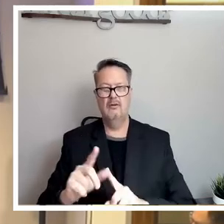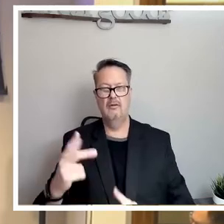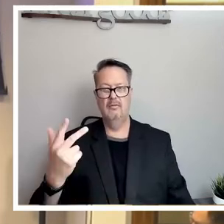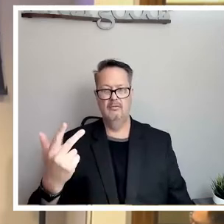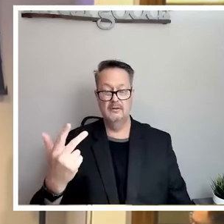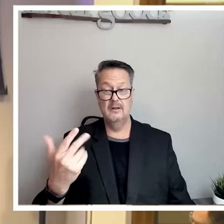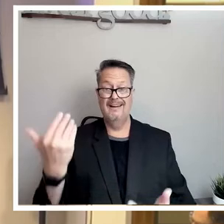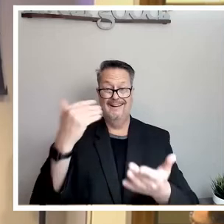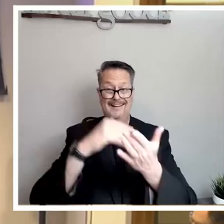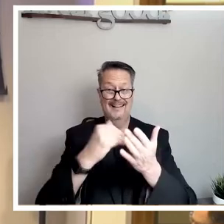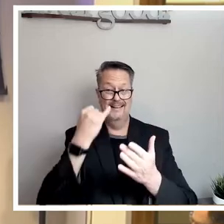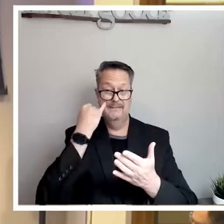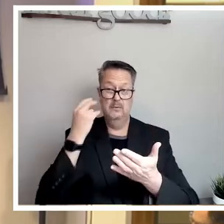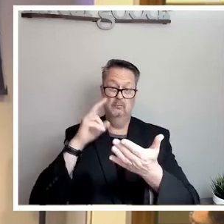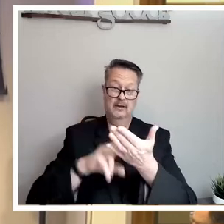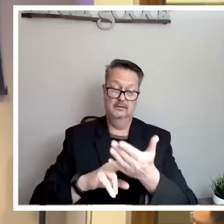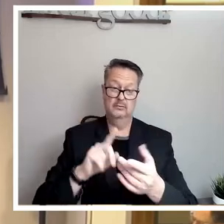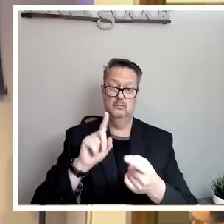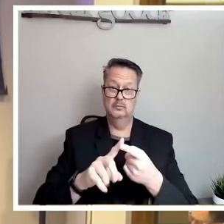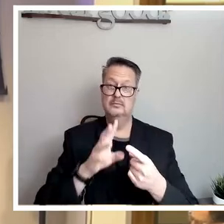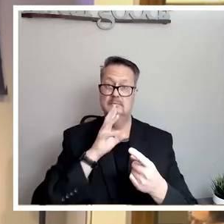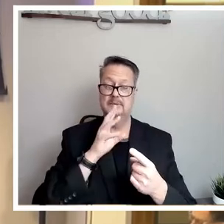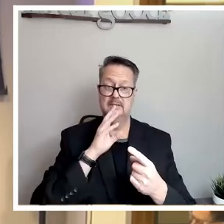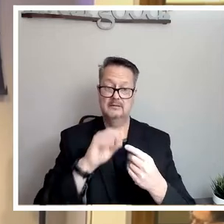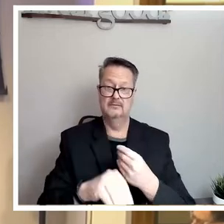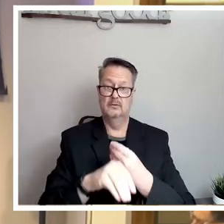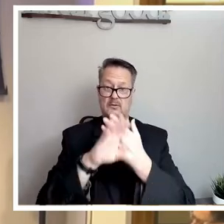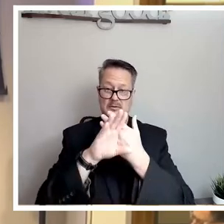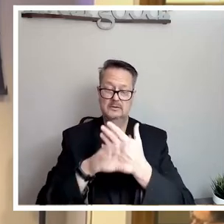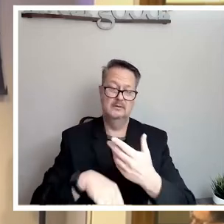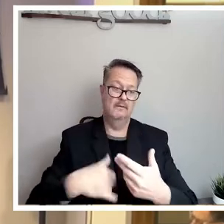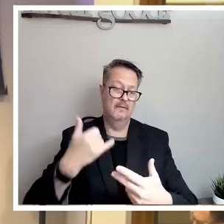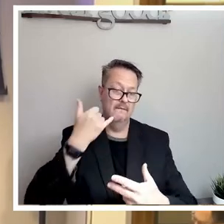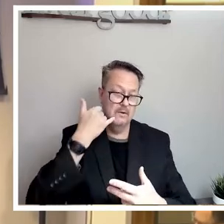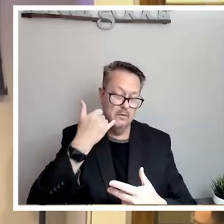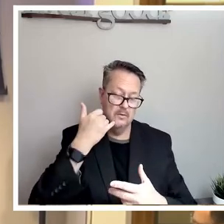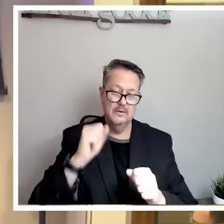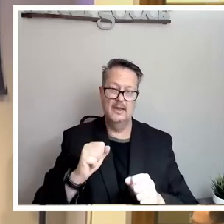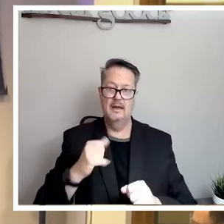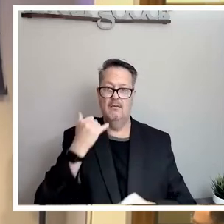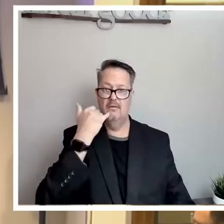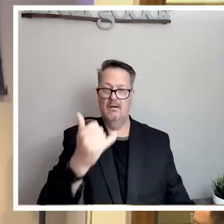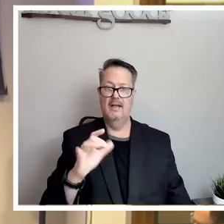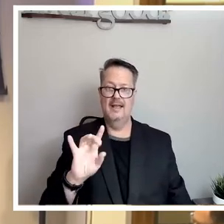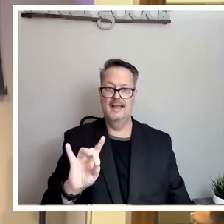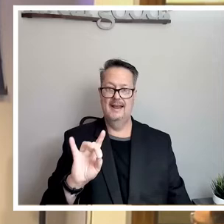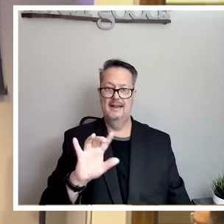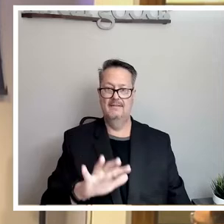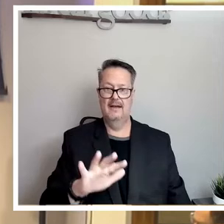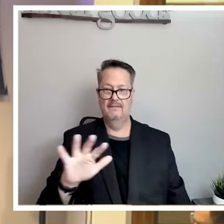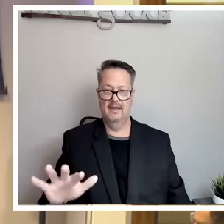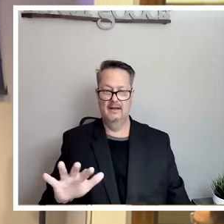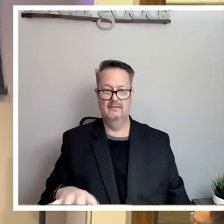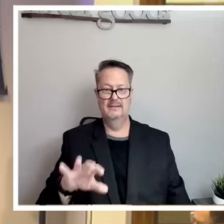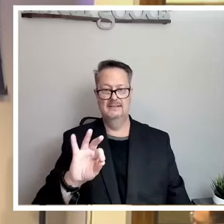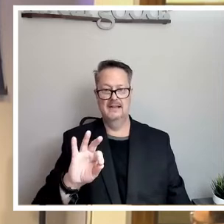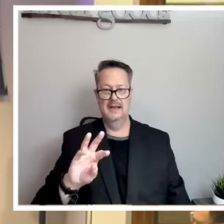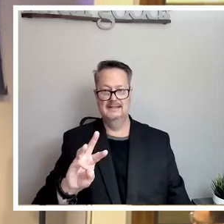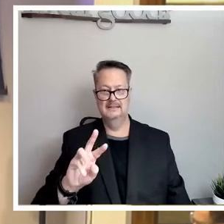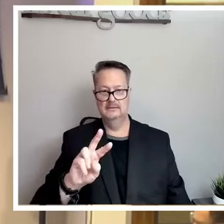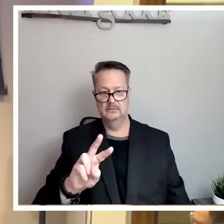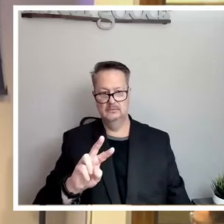registered to speak virtually over the phone, you may dial 855-962